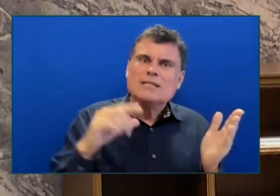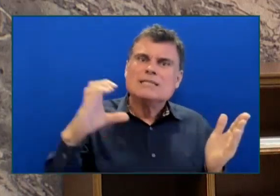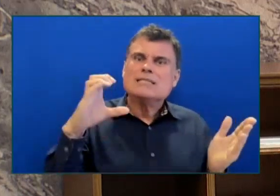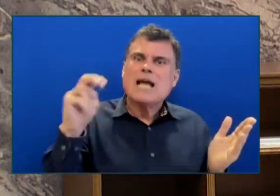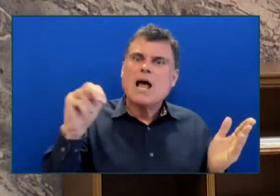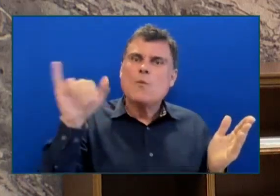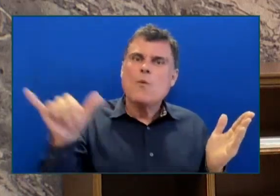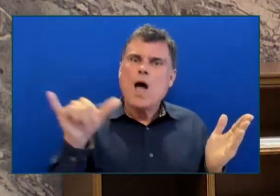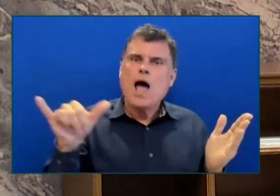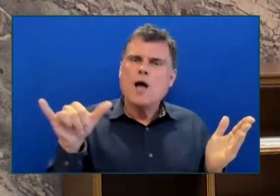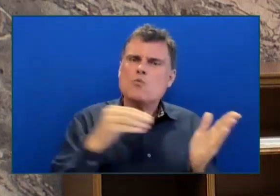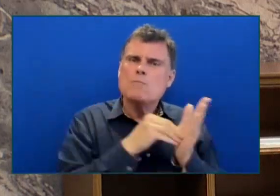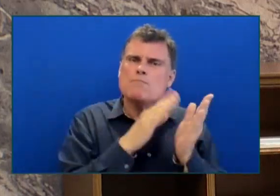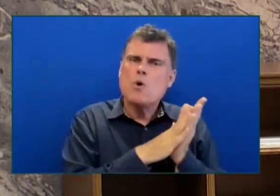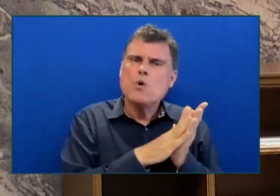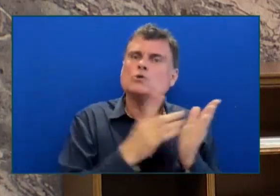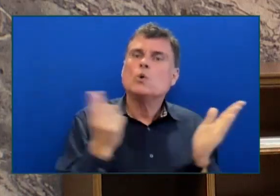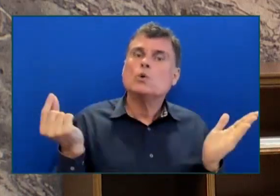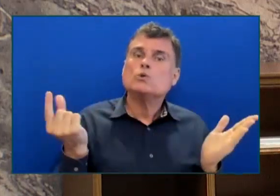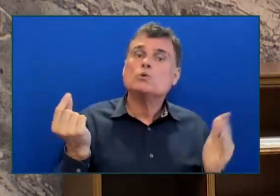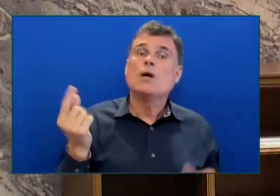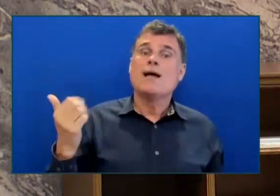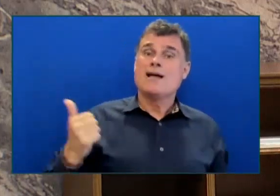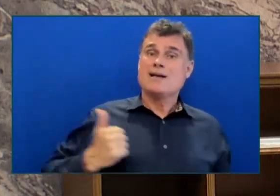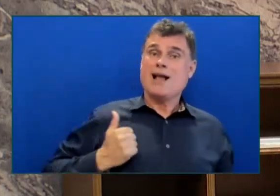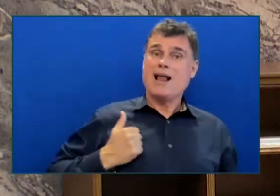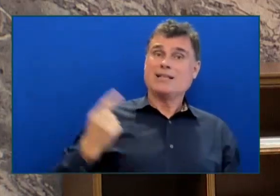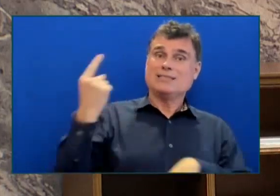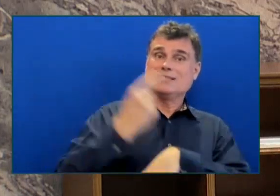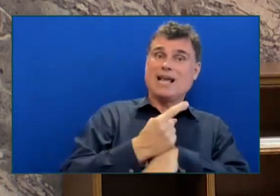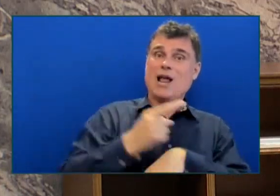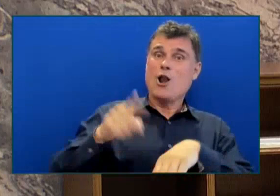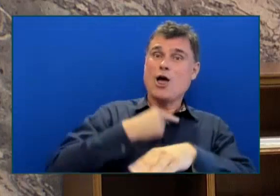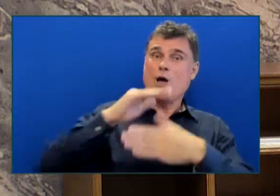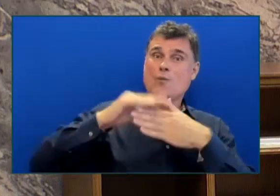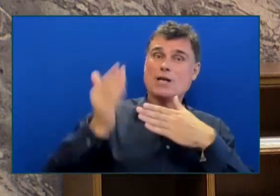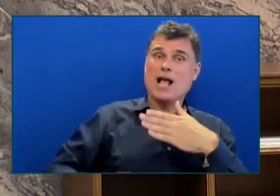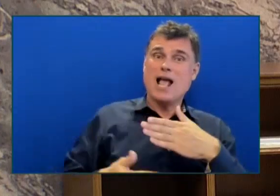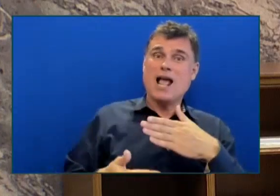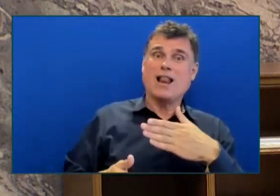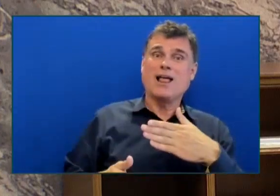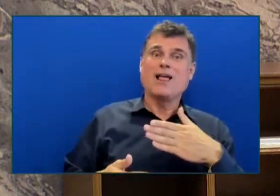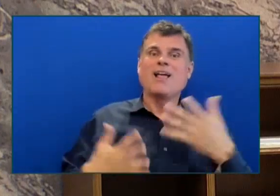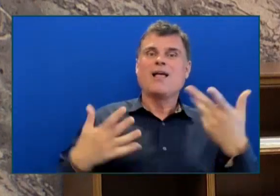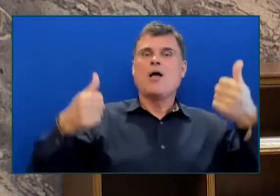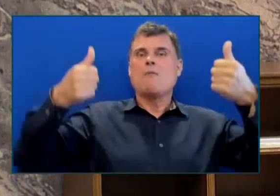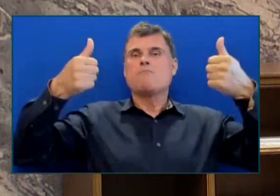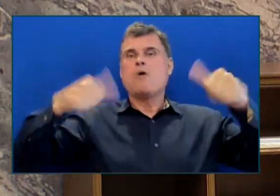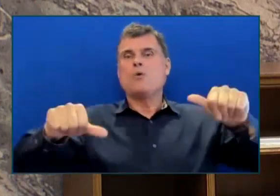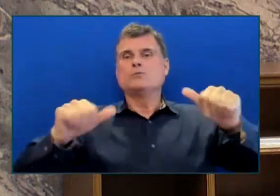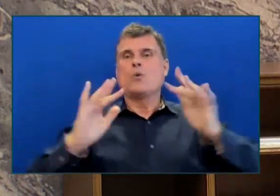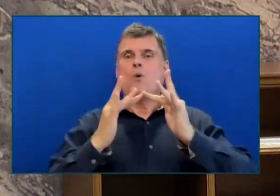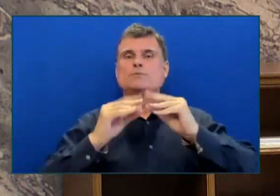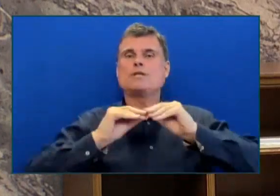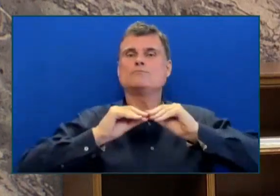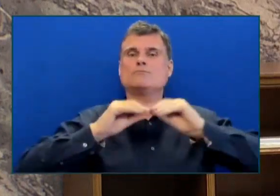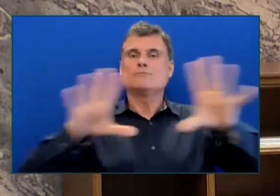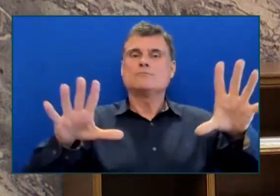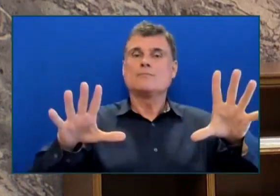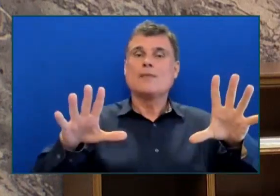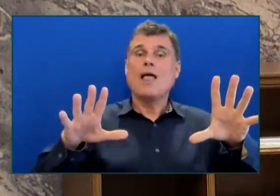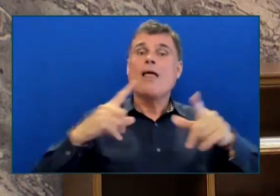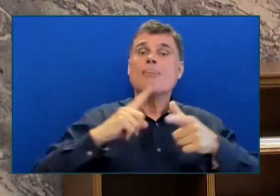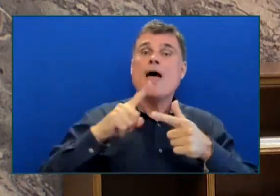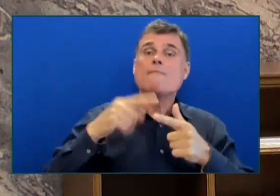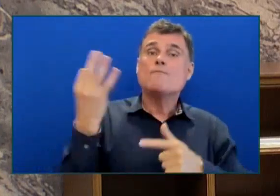and then firing the B.C. Housing Board on a Friday evening, claiming at the time that it had nothing whatsoever to do with quote